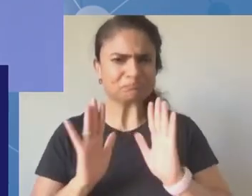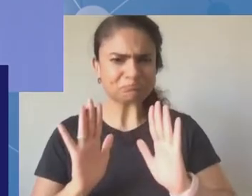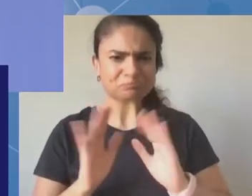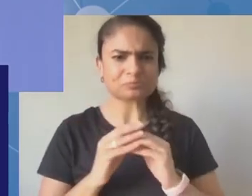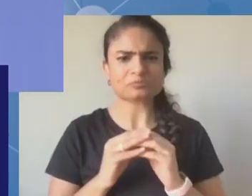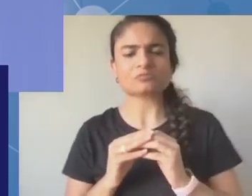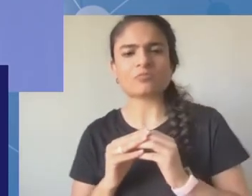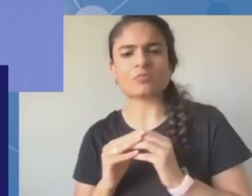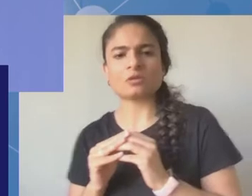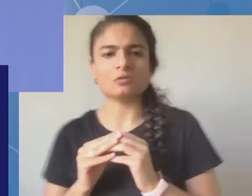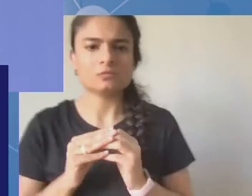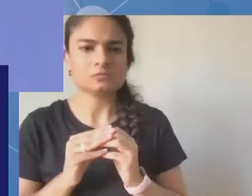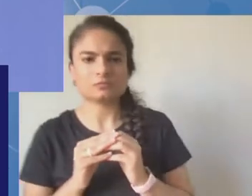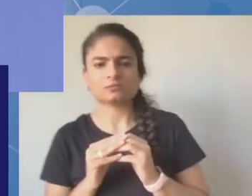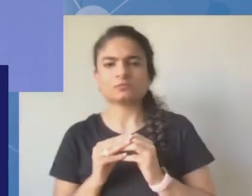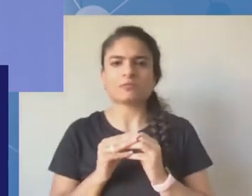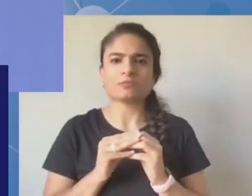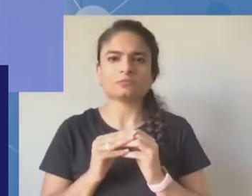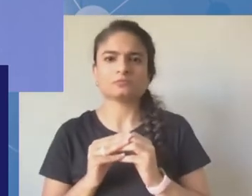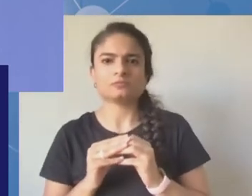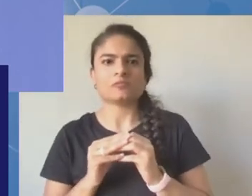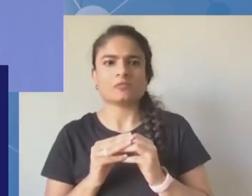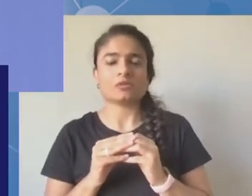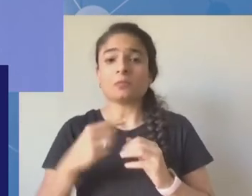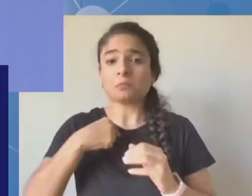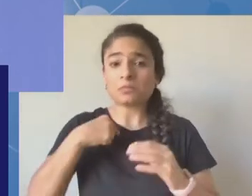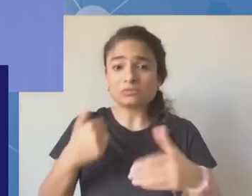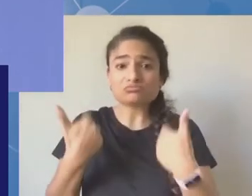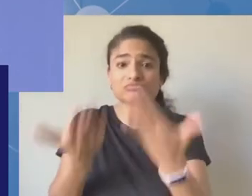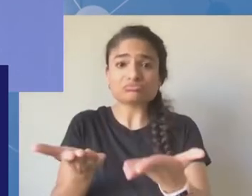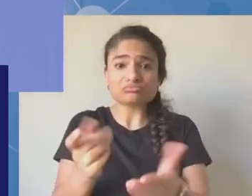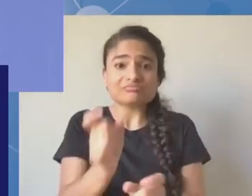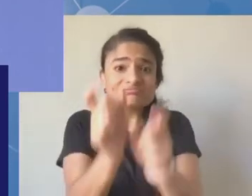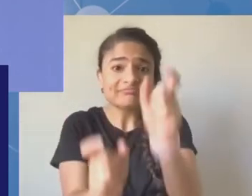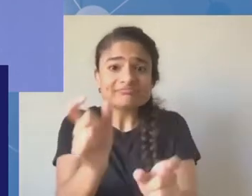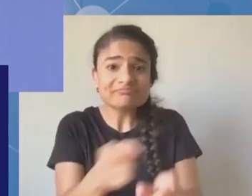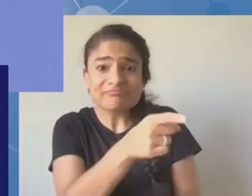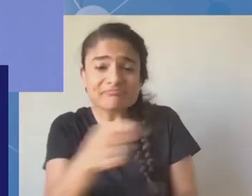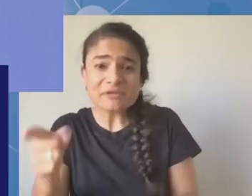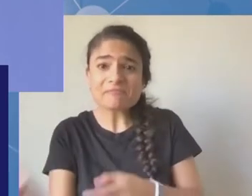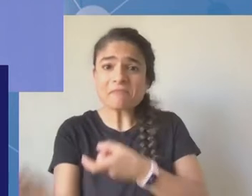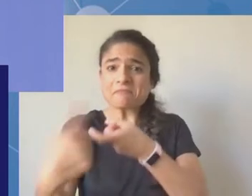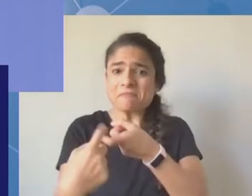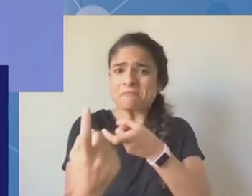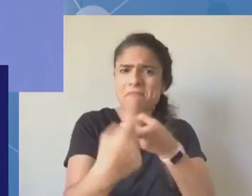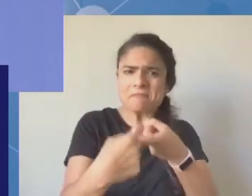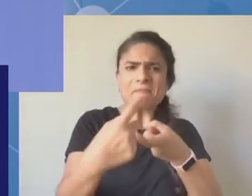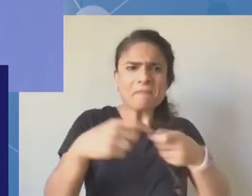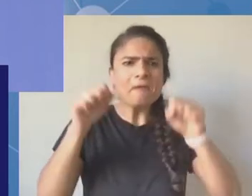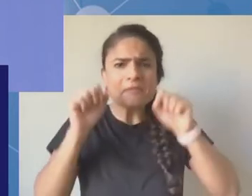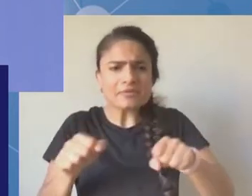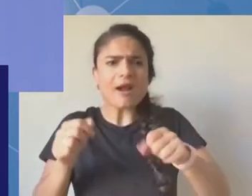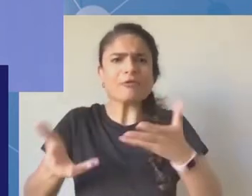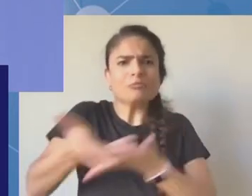into, and any suggestions for next year. Just very quickly,